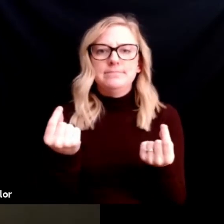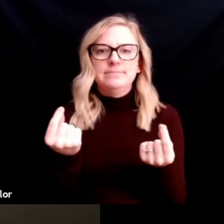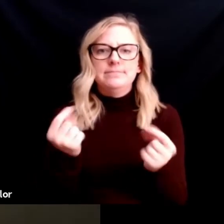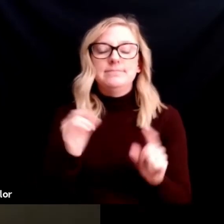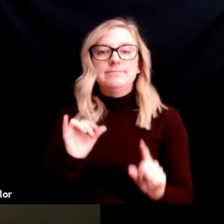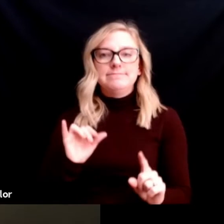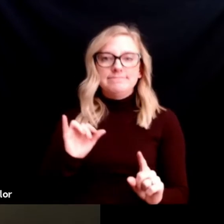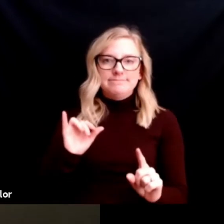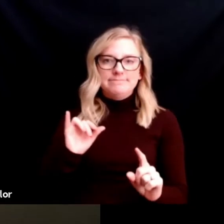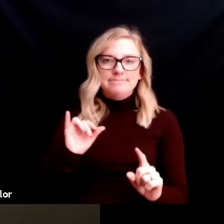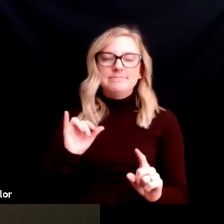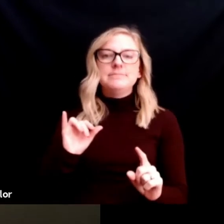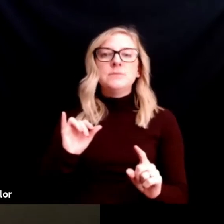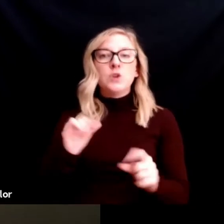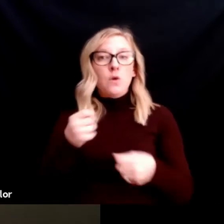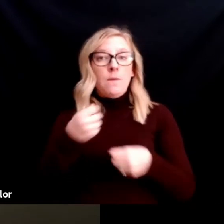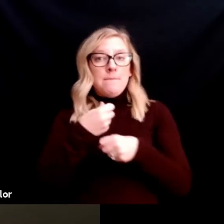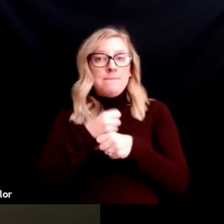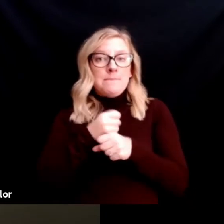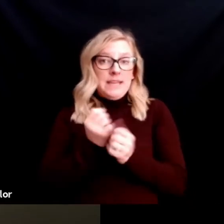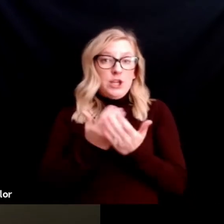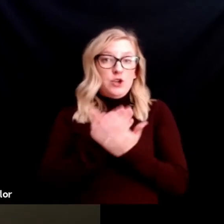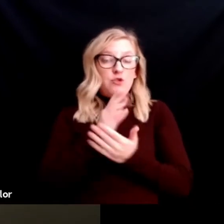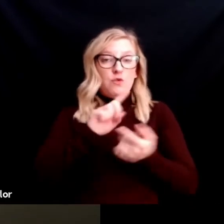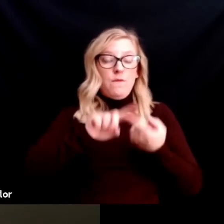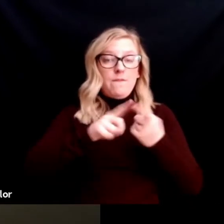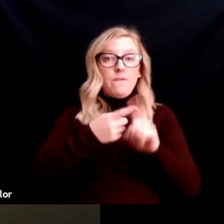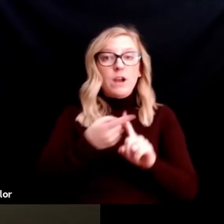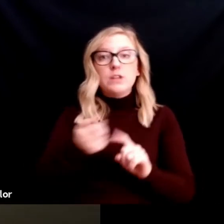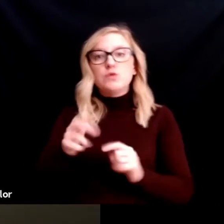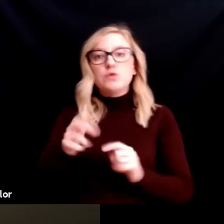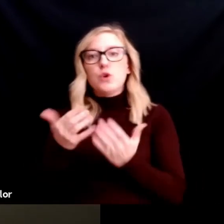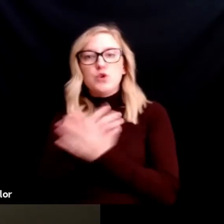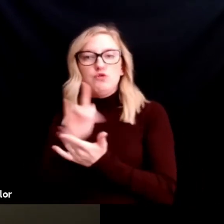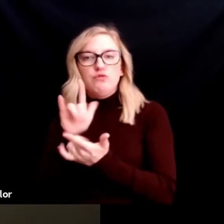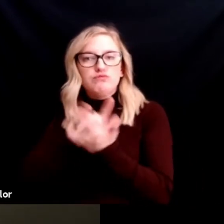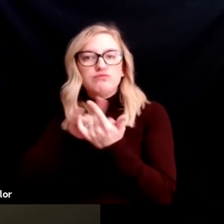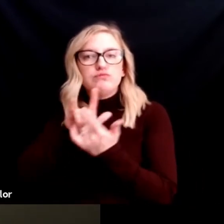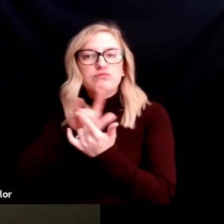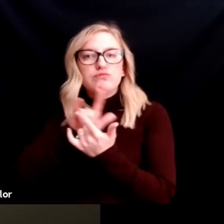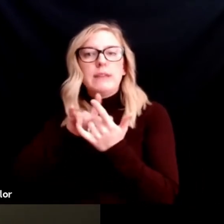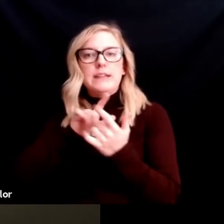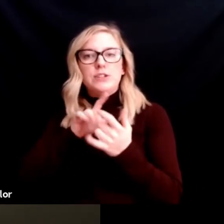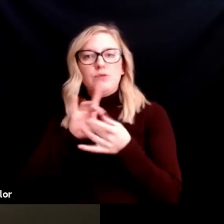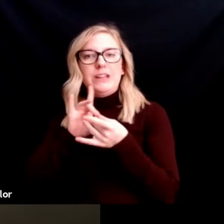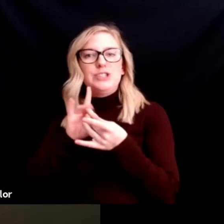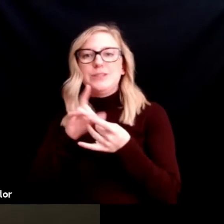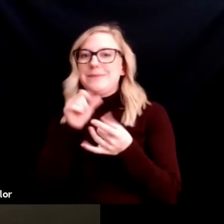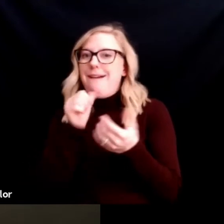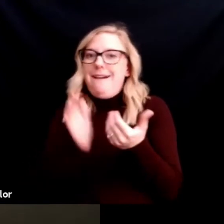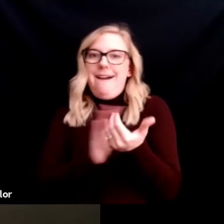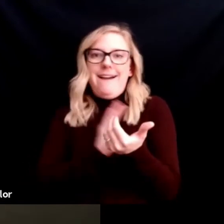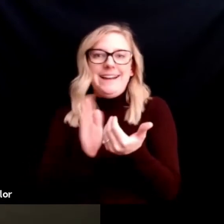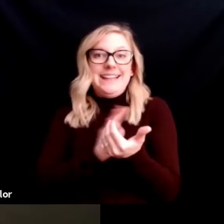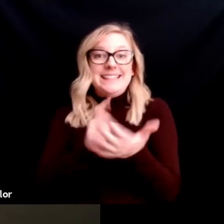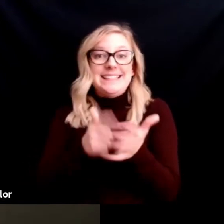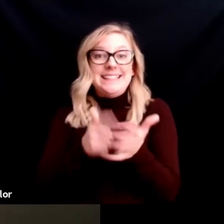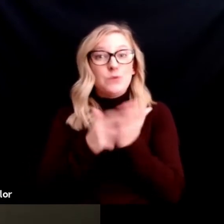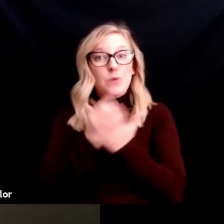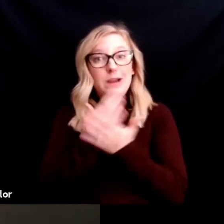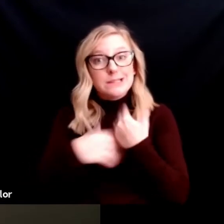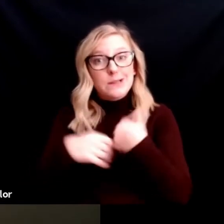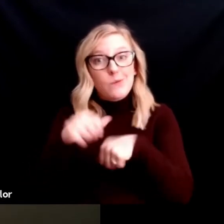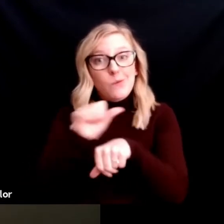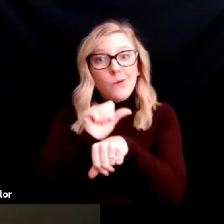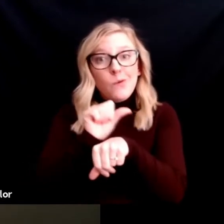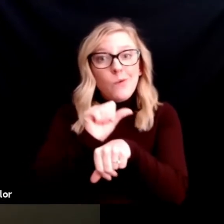or even starting a new romantic relationship is not always easy. Sometimes it can take a lot of work or even